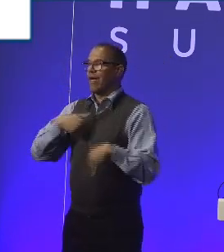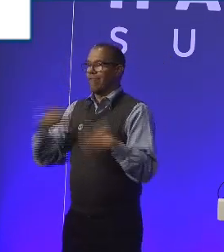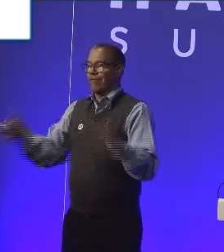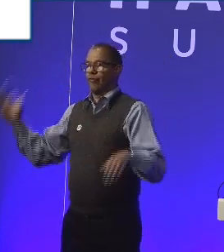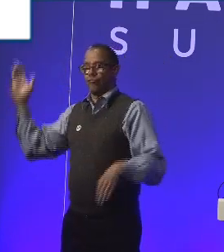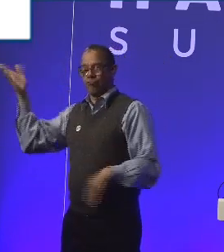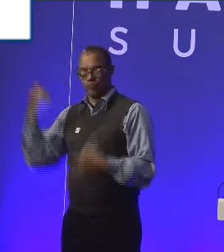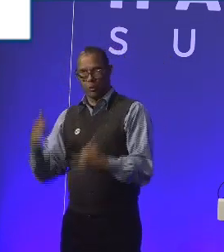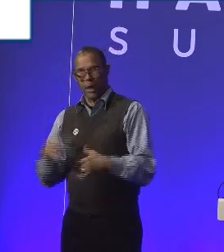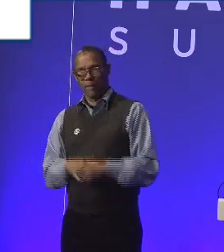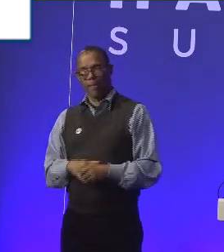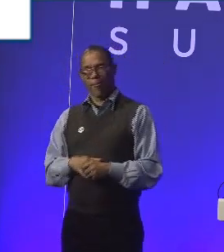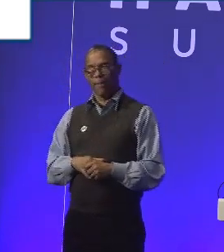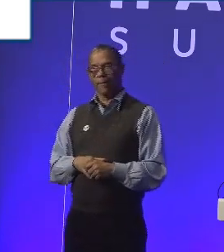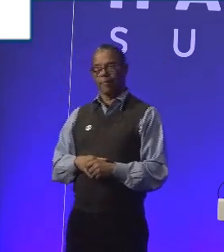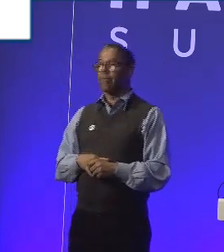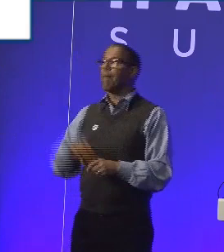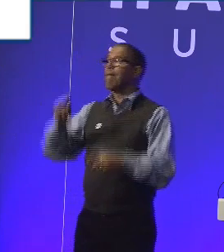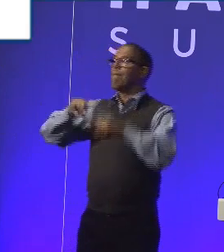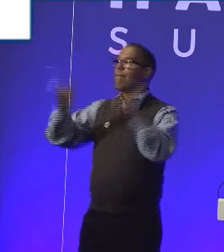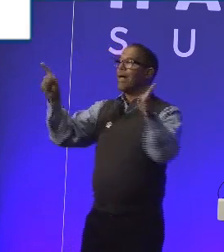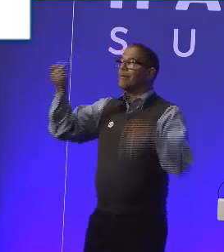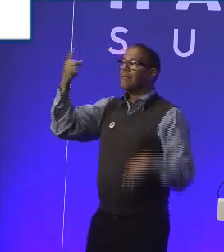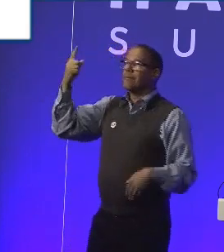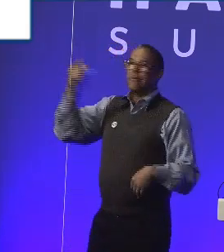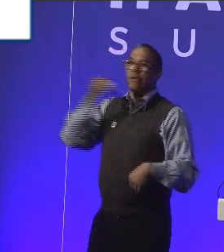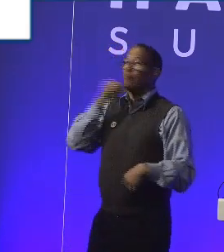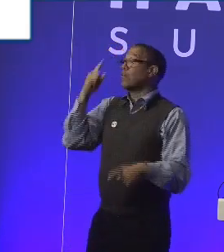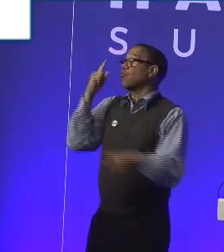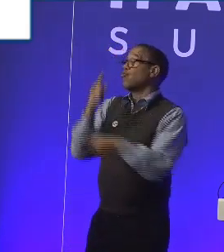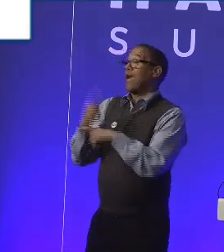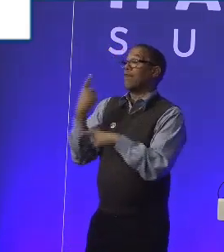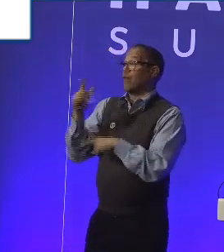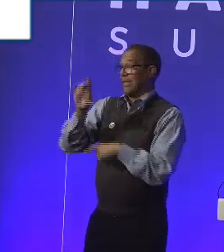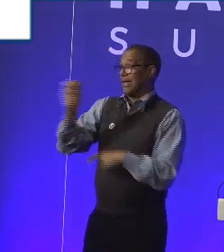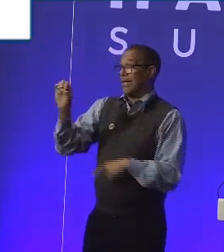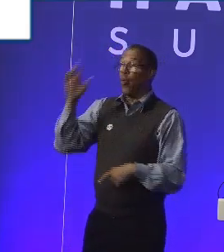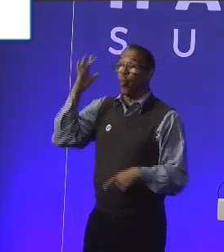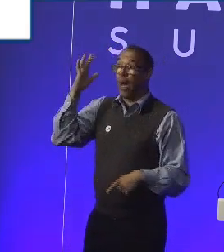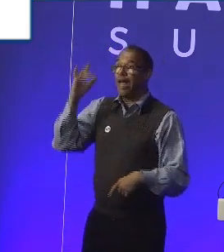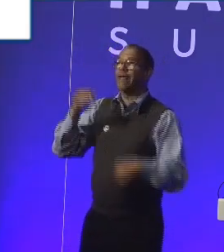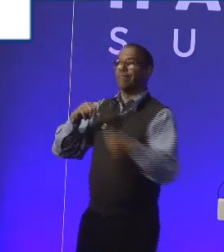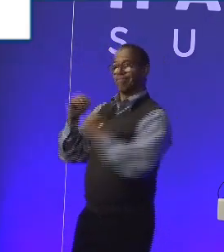But it wasn't right for Lee. And I just want to quickly let Lee share why people